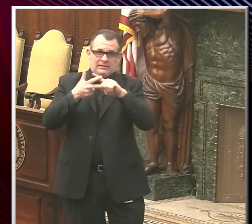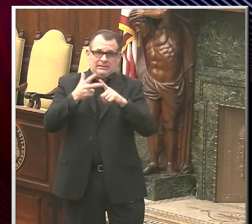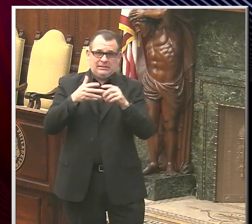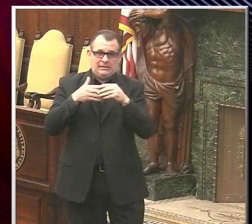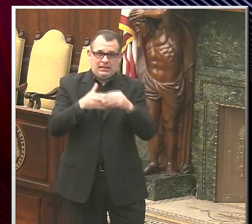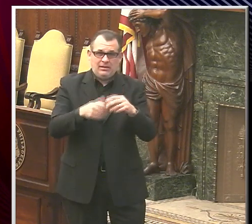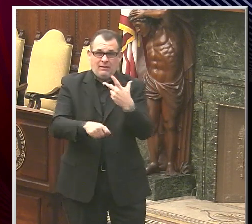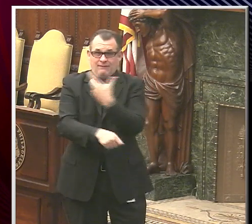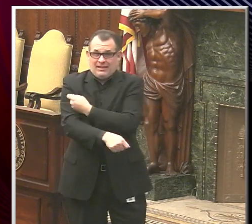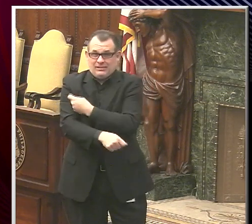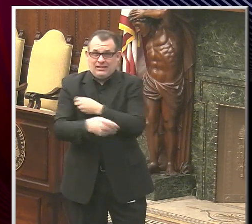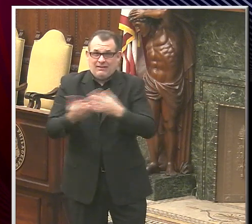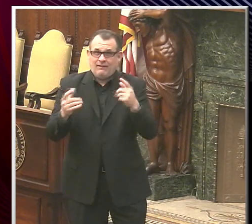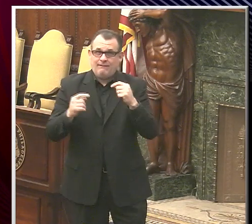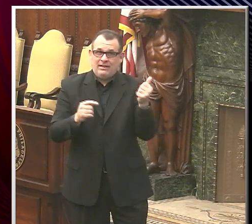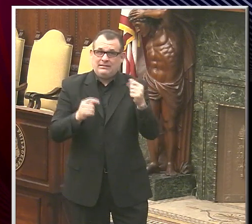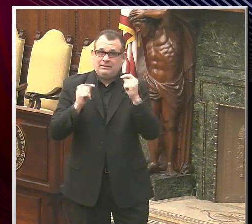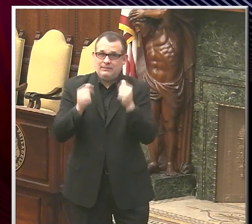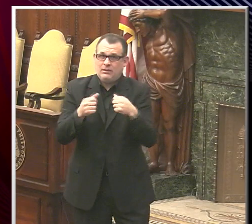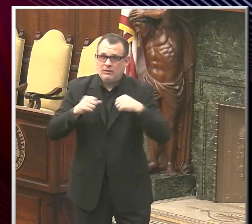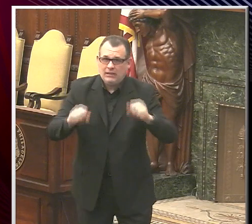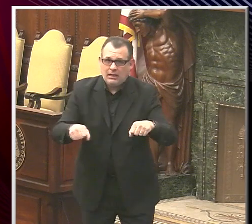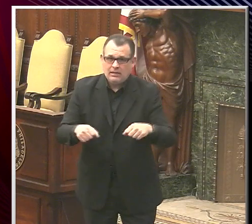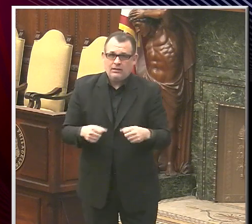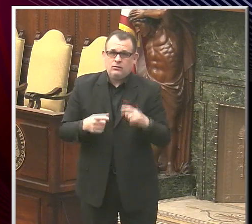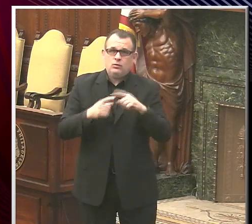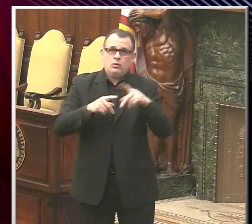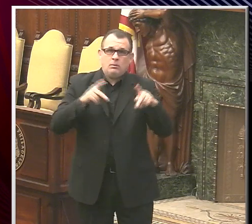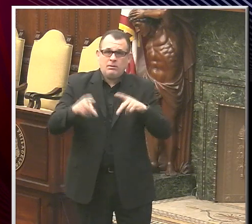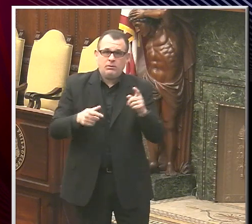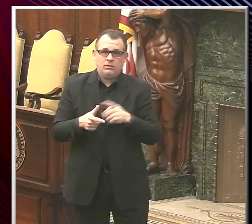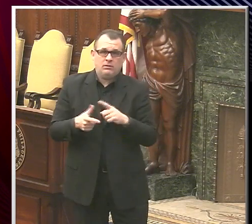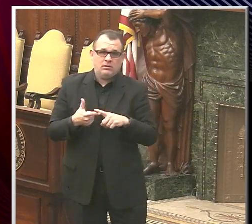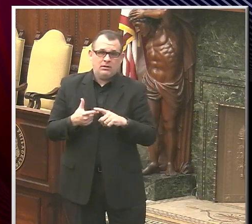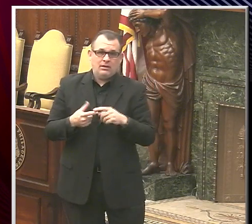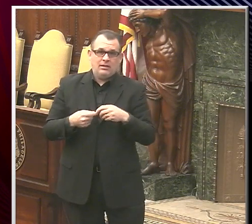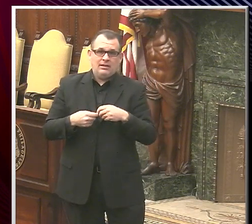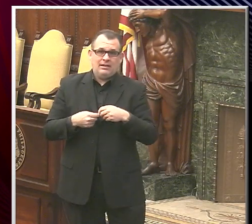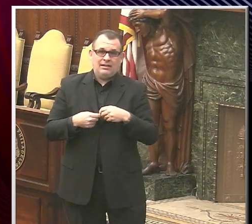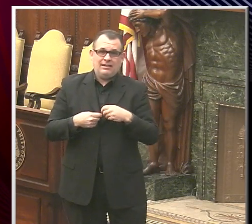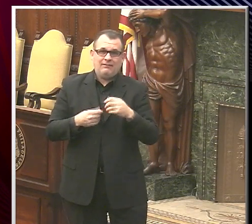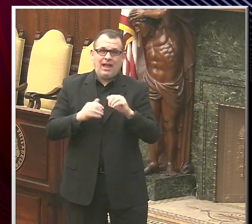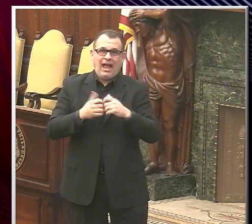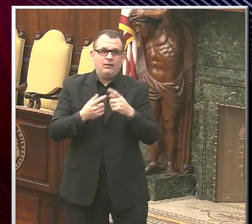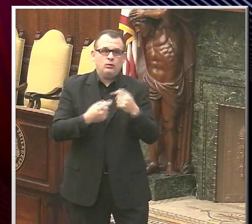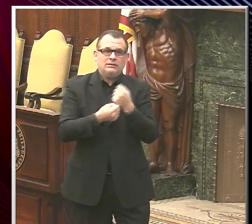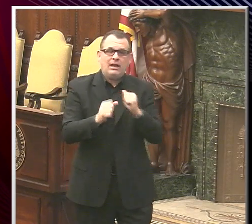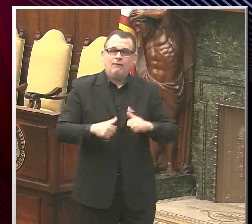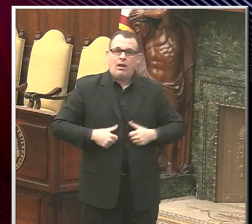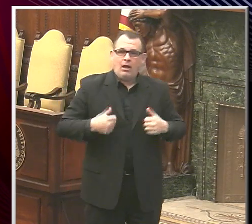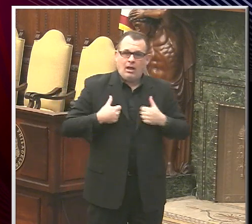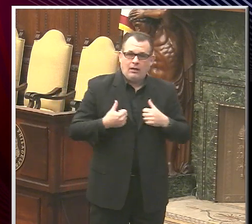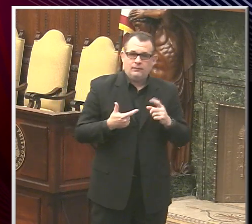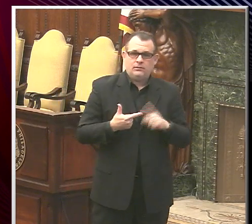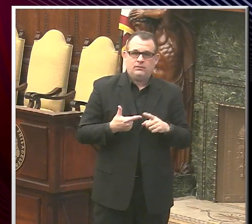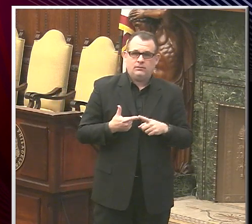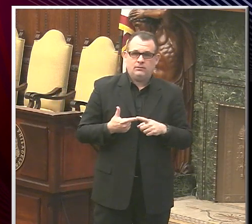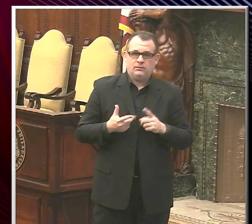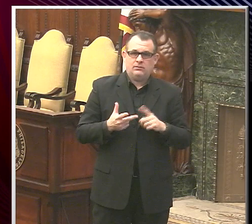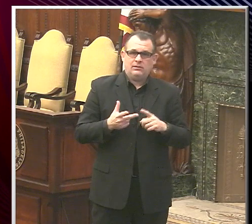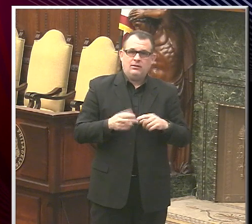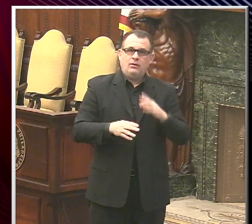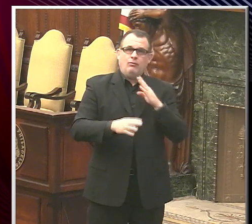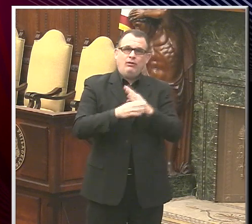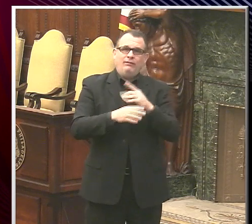vaccine out as fast as possible to people. Second, to do it in a way that saves the most lives to those people whose vaccination would prevent the most serious